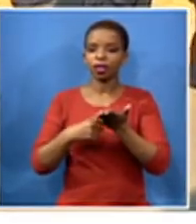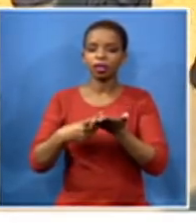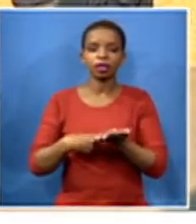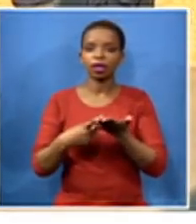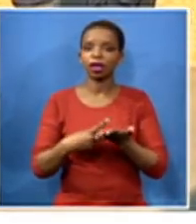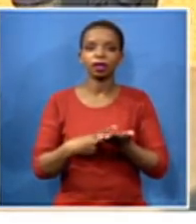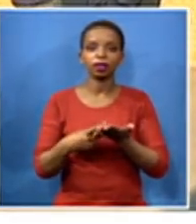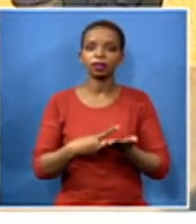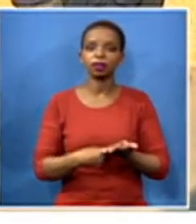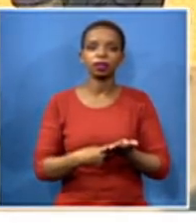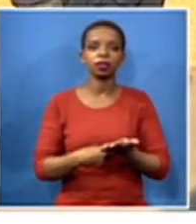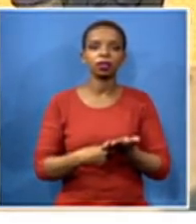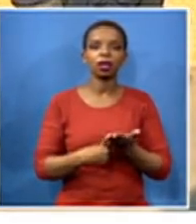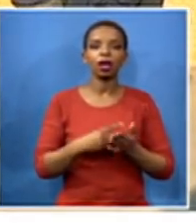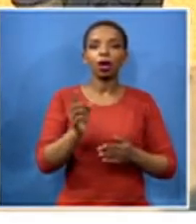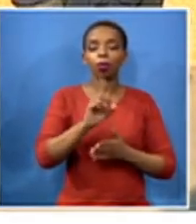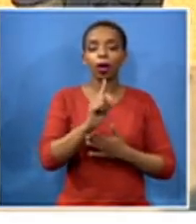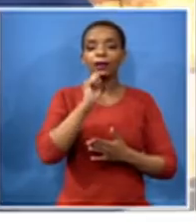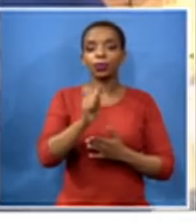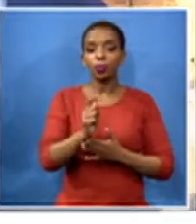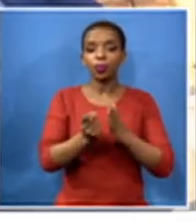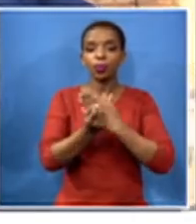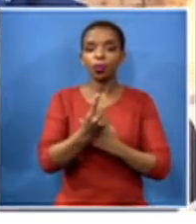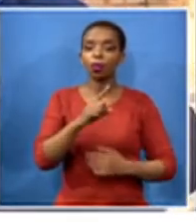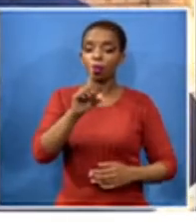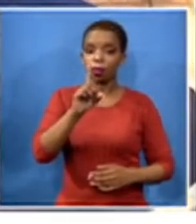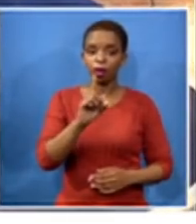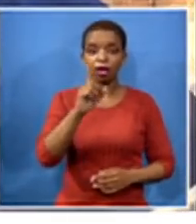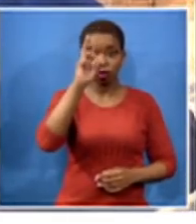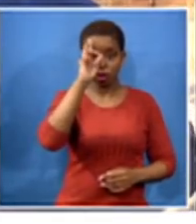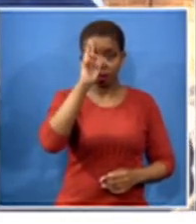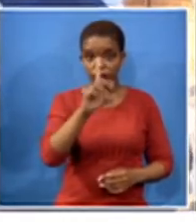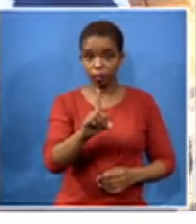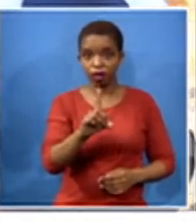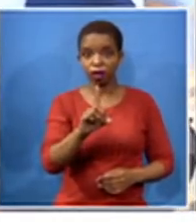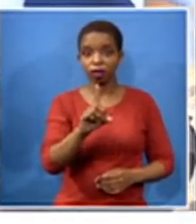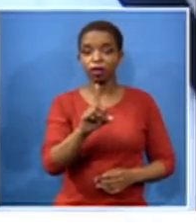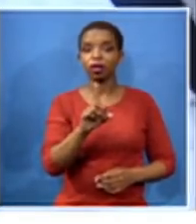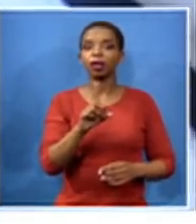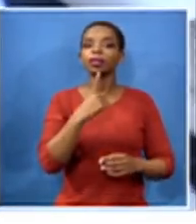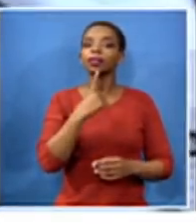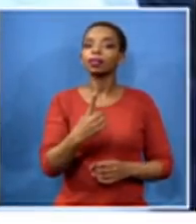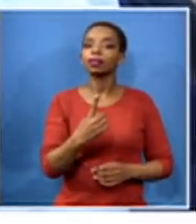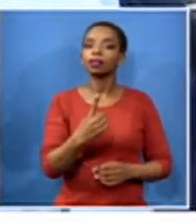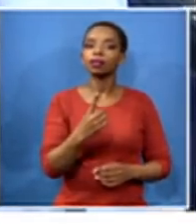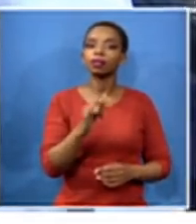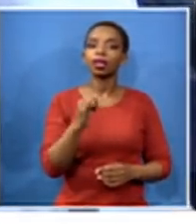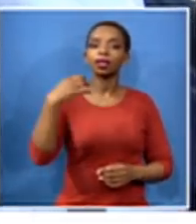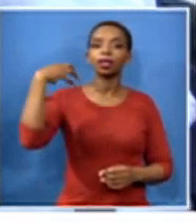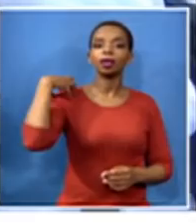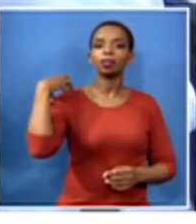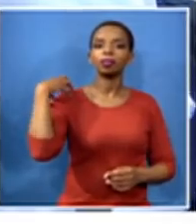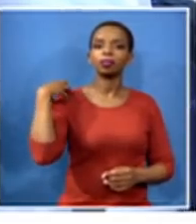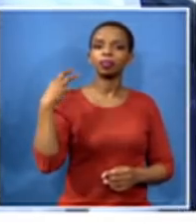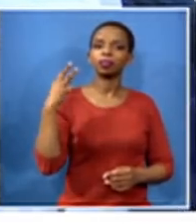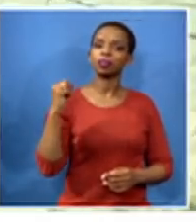they're raising their voice remember we've been calling the meeting with the minister the minister minister minister what can mount what